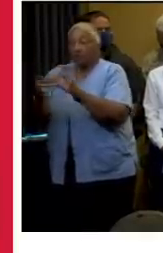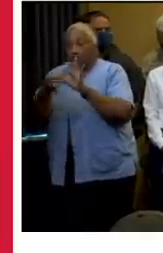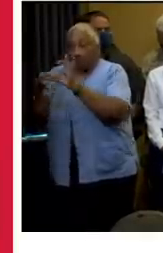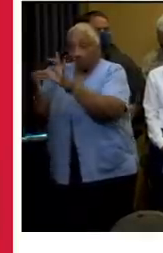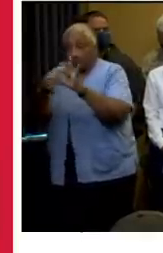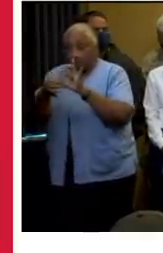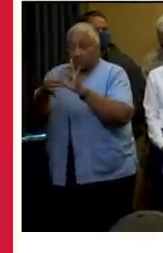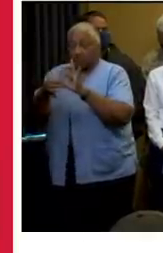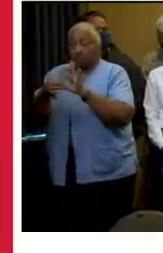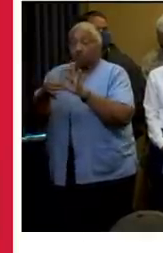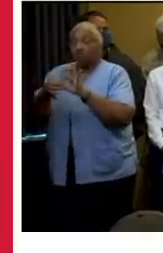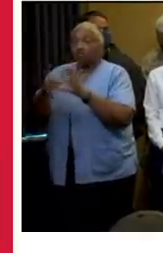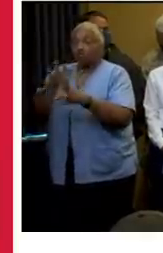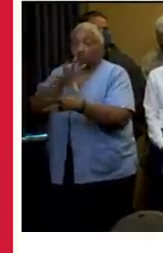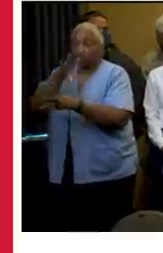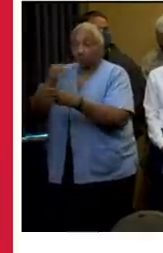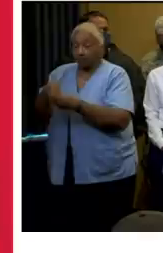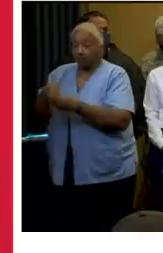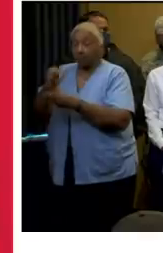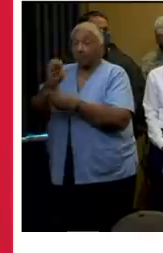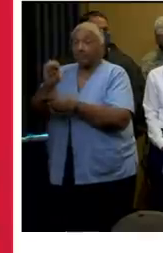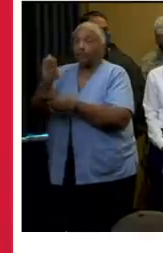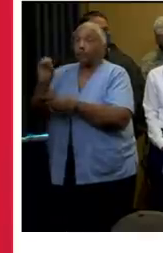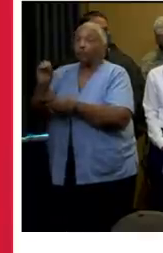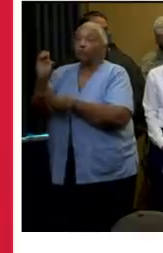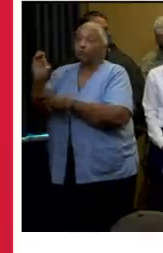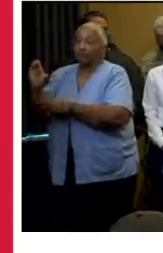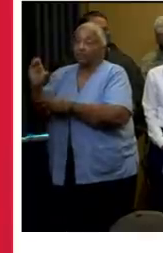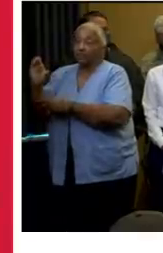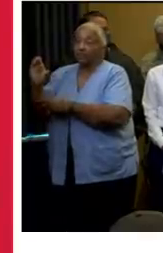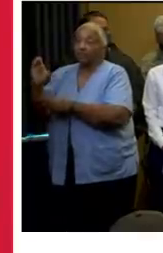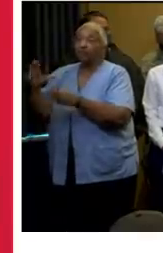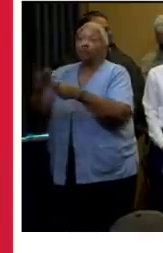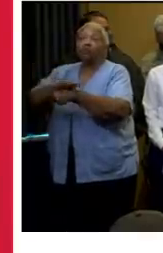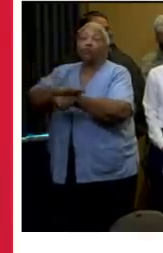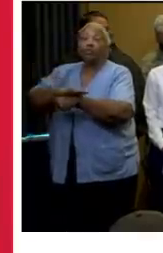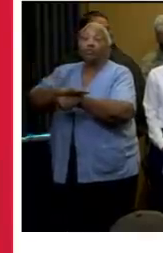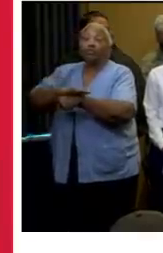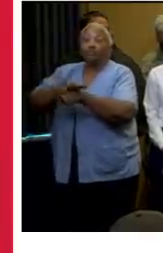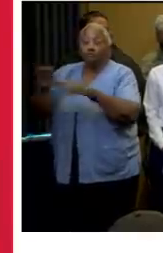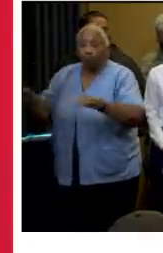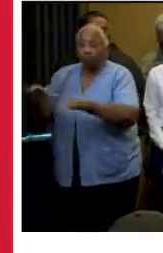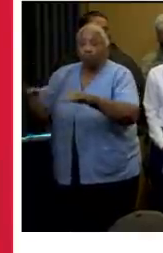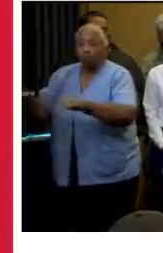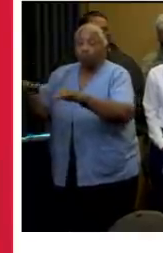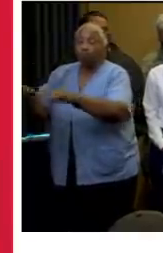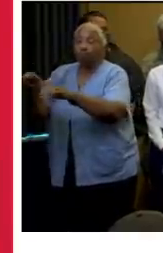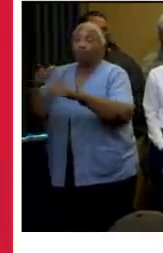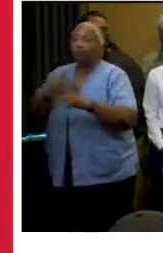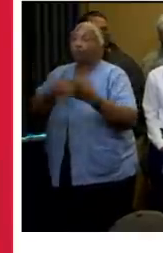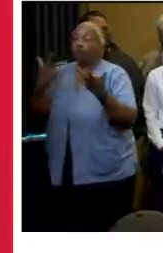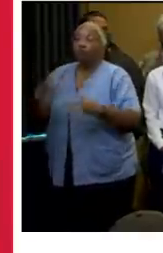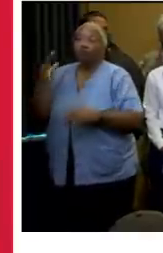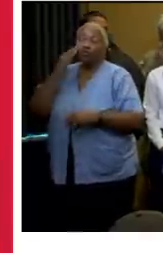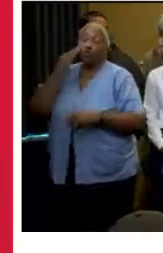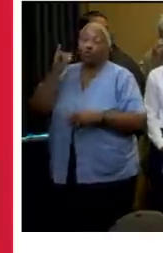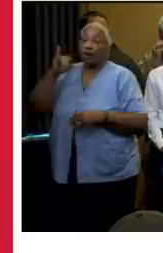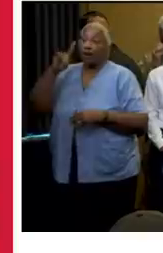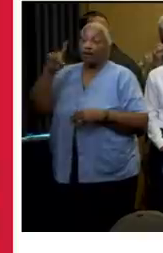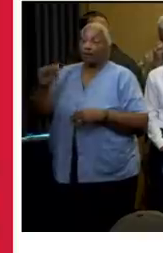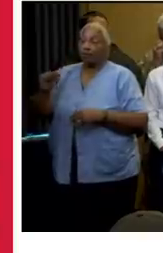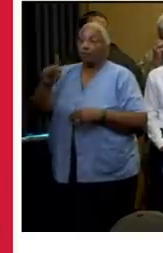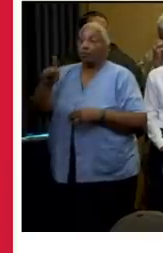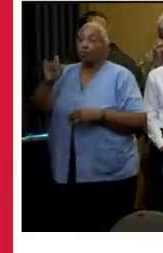it has been embedded in the EOC that is fully activated. What we know is Ida is a